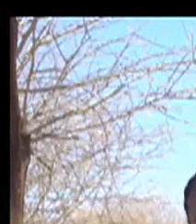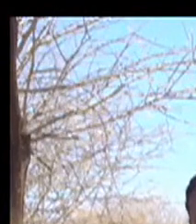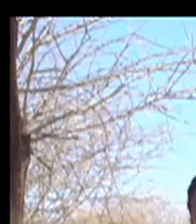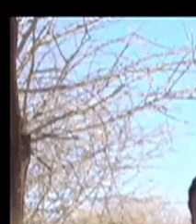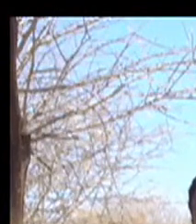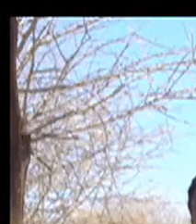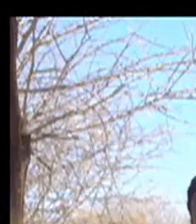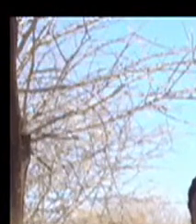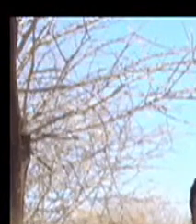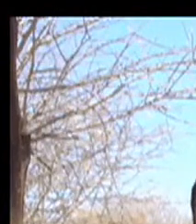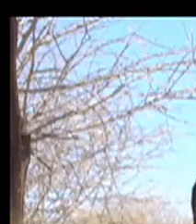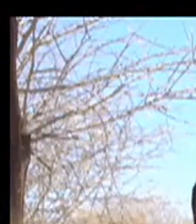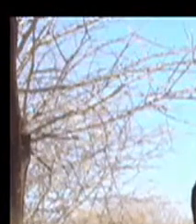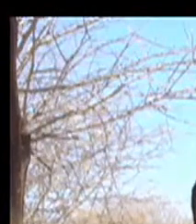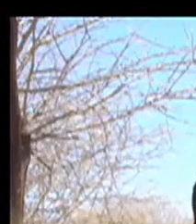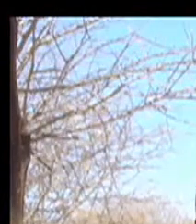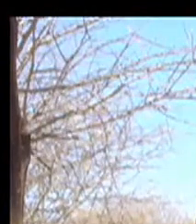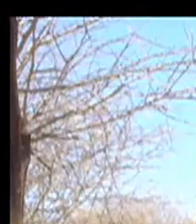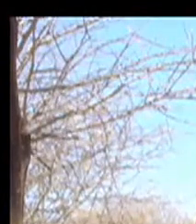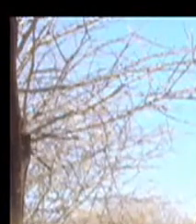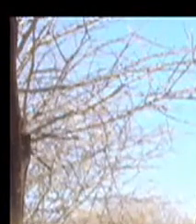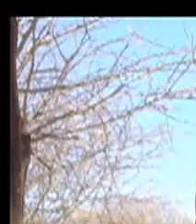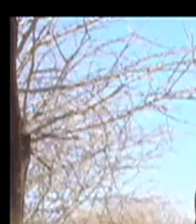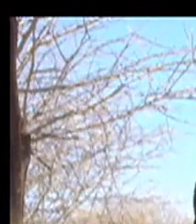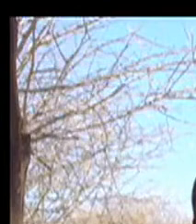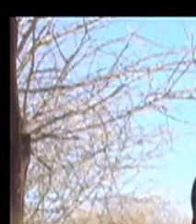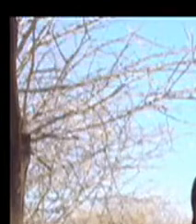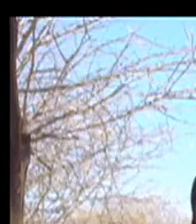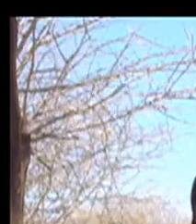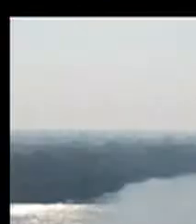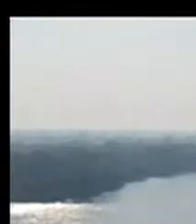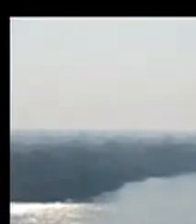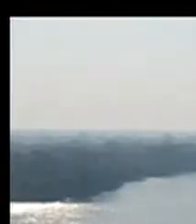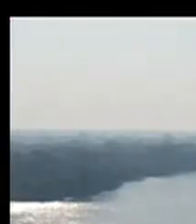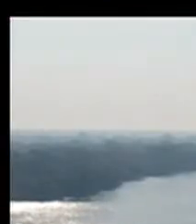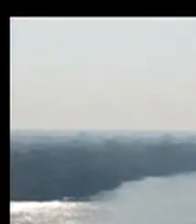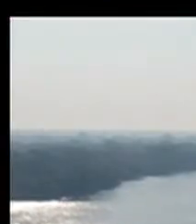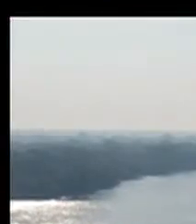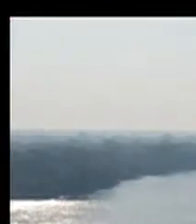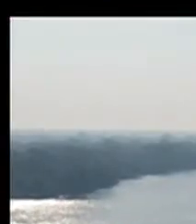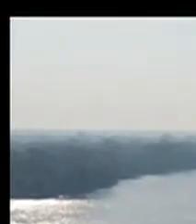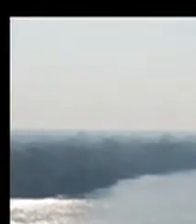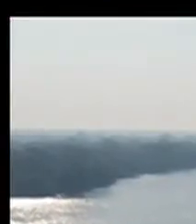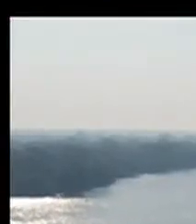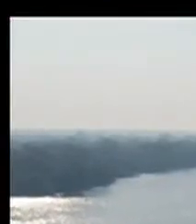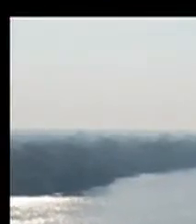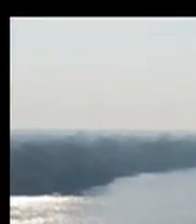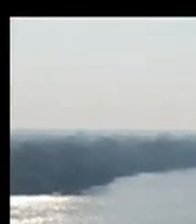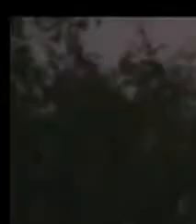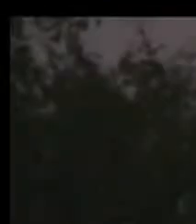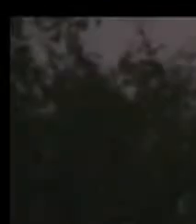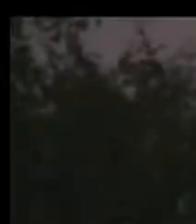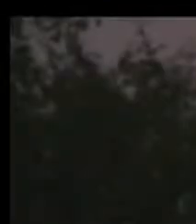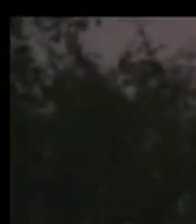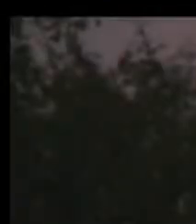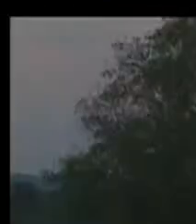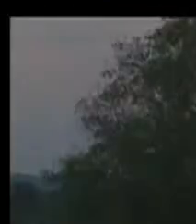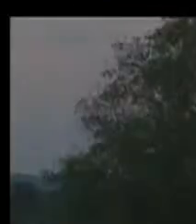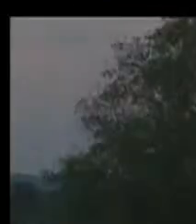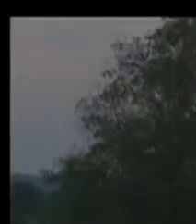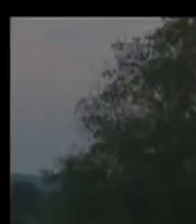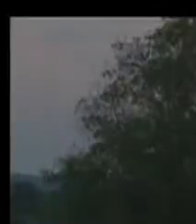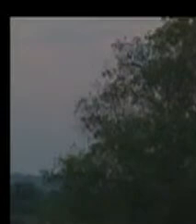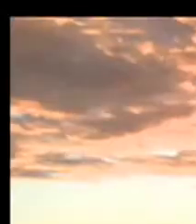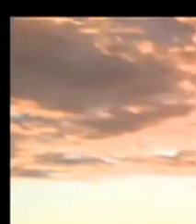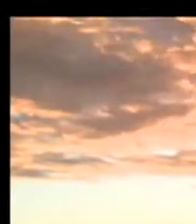Natural non-living things are things that we naturally find in our environment. They are such as water, air, the sun,